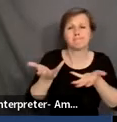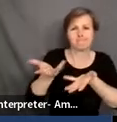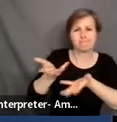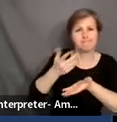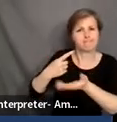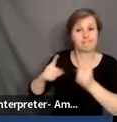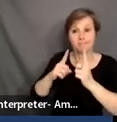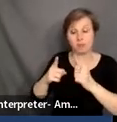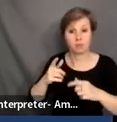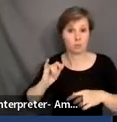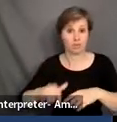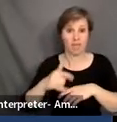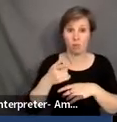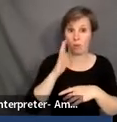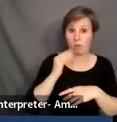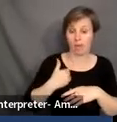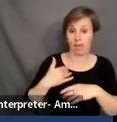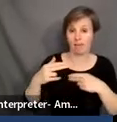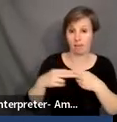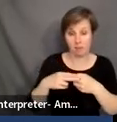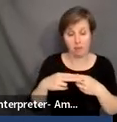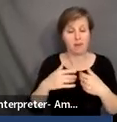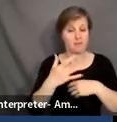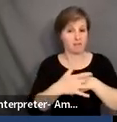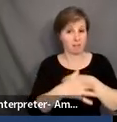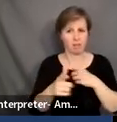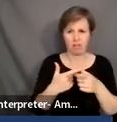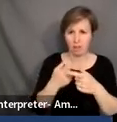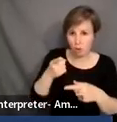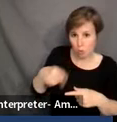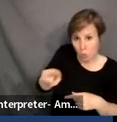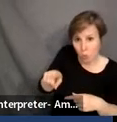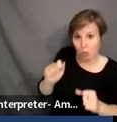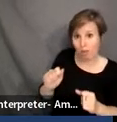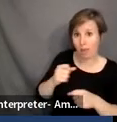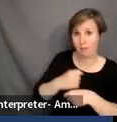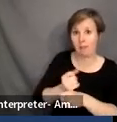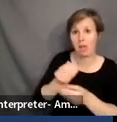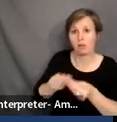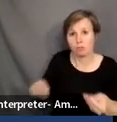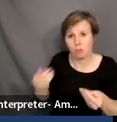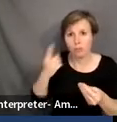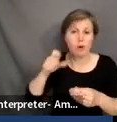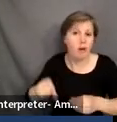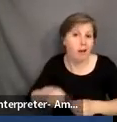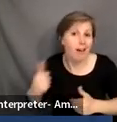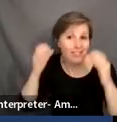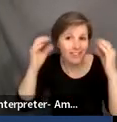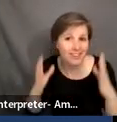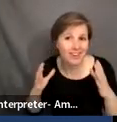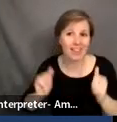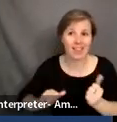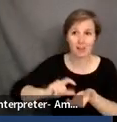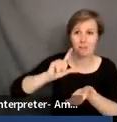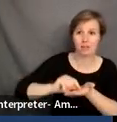will be available. And you'll have an opportunity to create products and resources for other educators that will be published